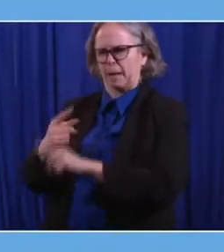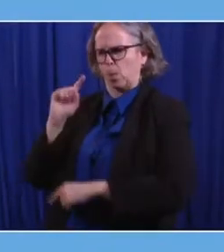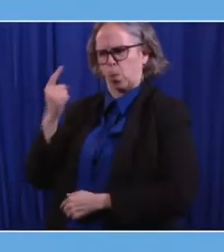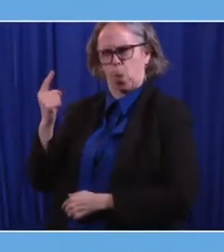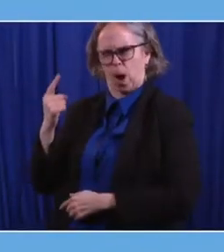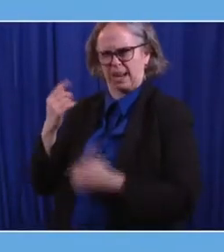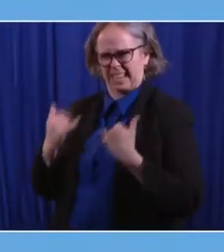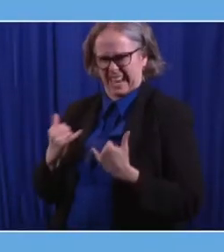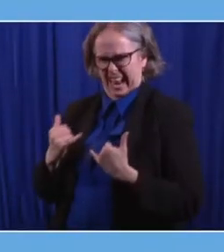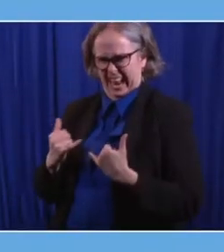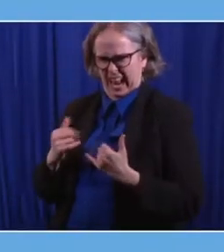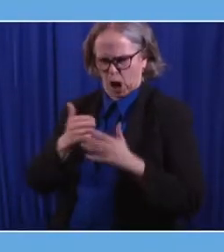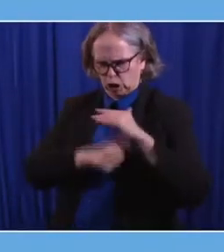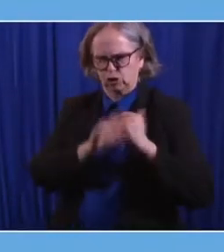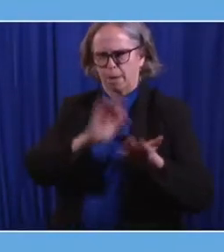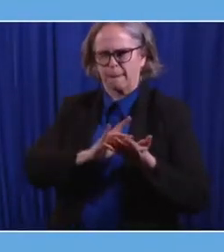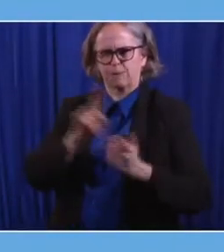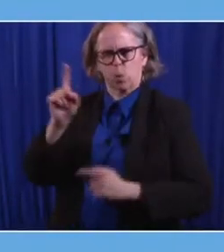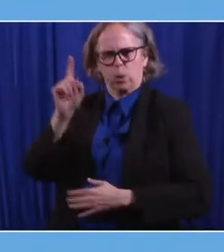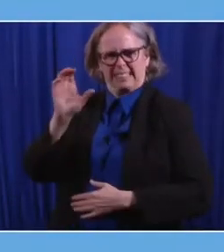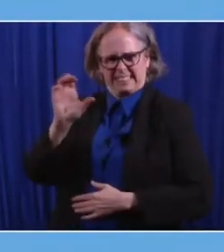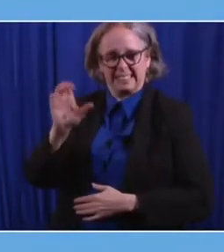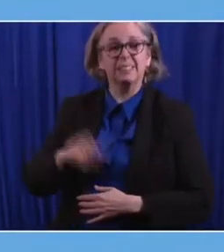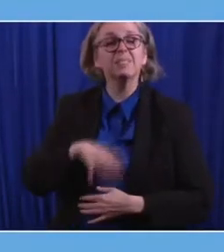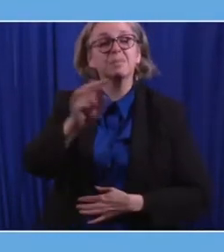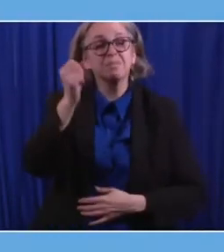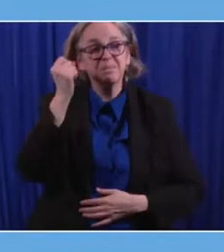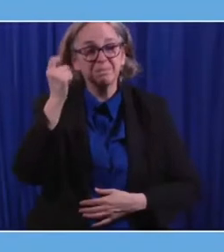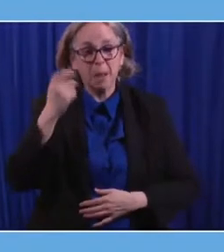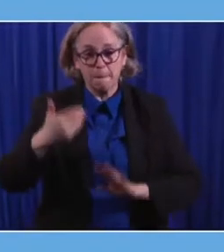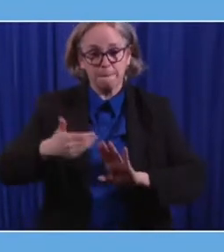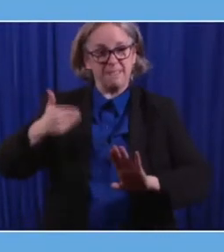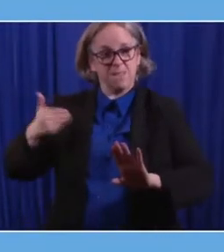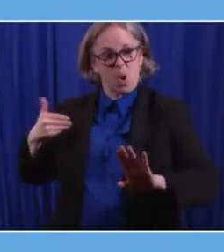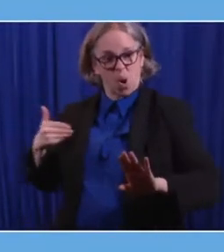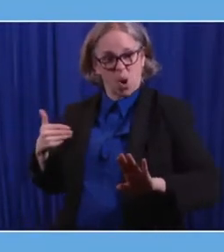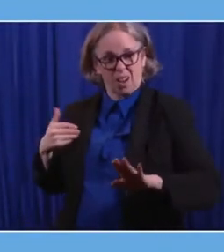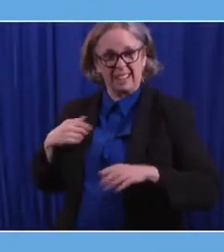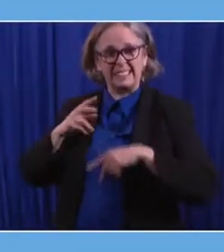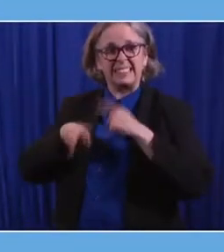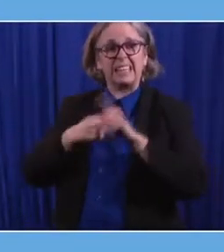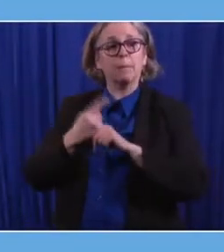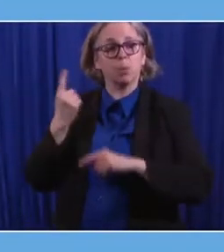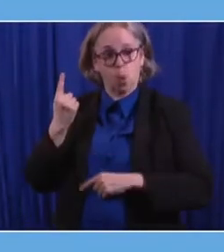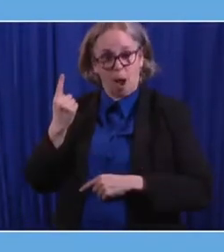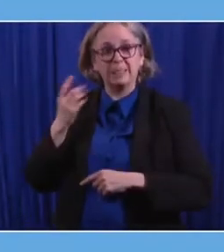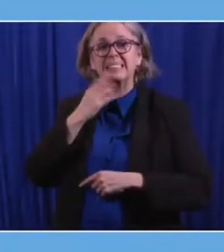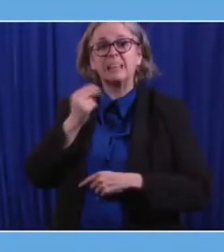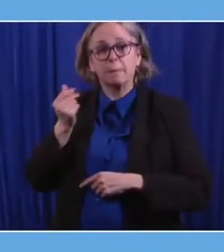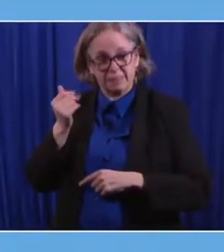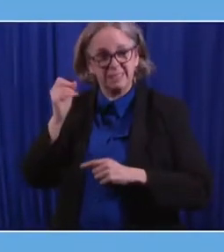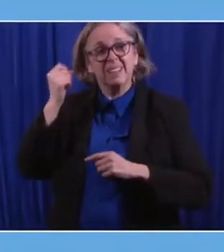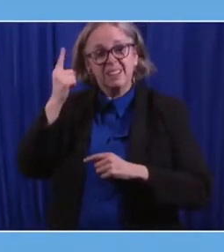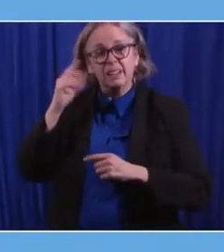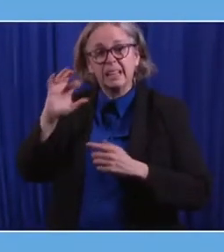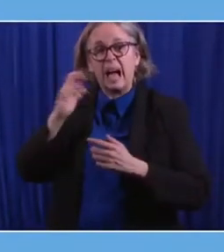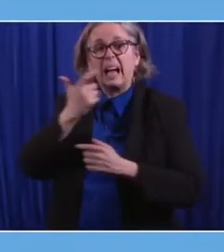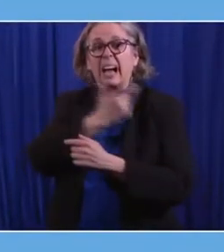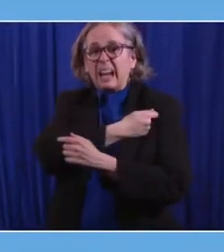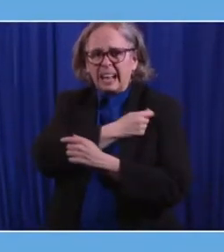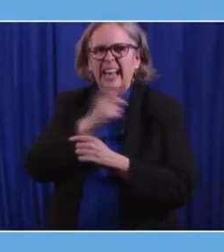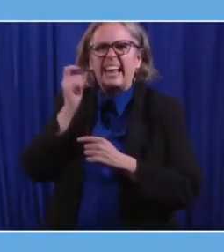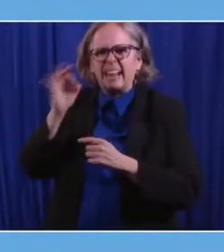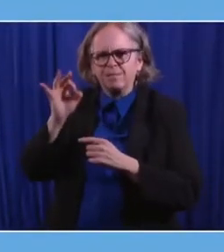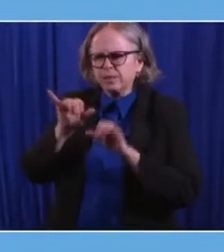we were requiring that someone had been hospitalized. We no longer require that. So anyone with type